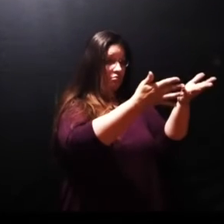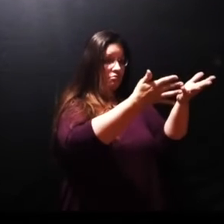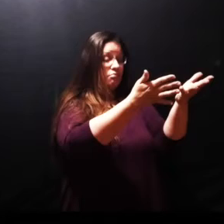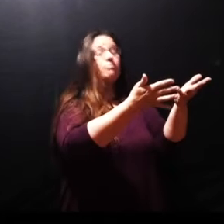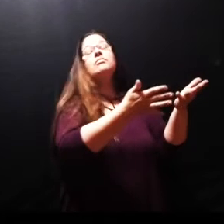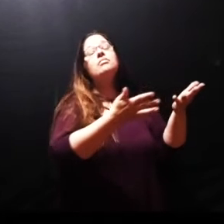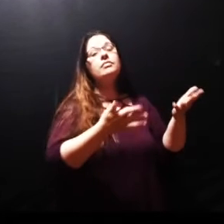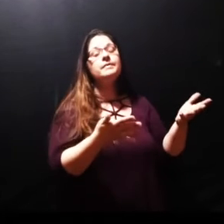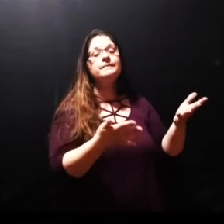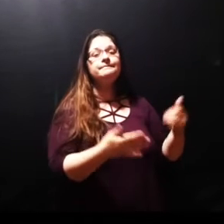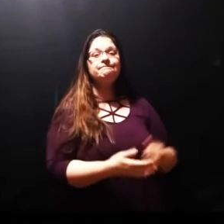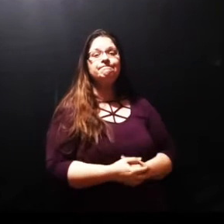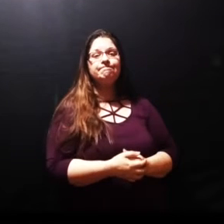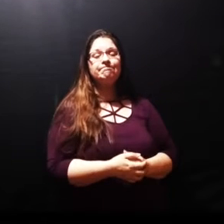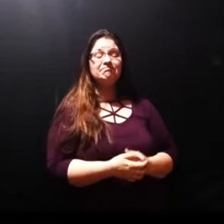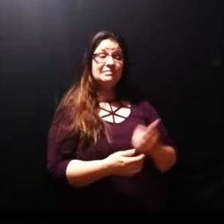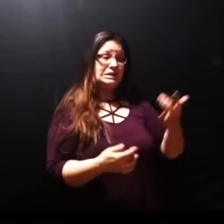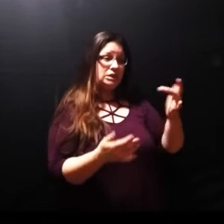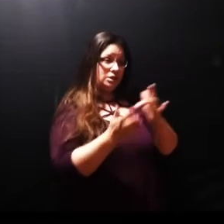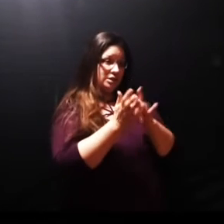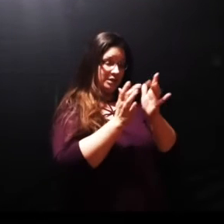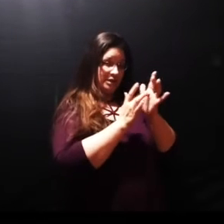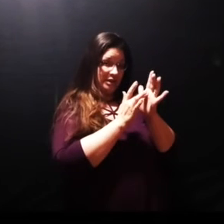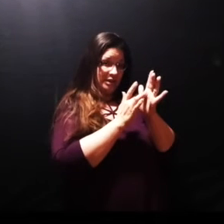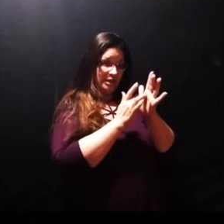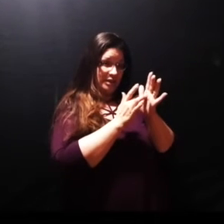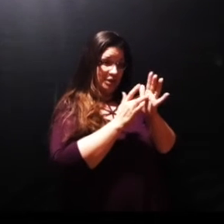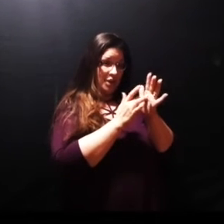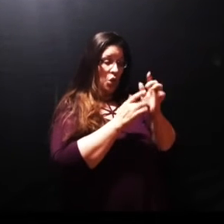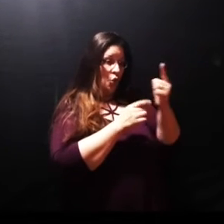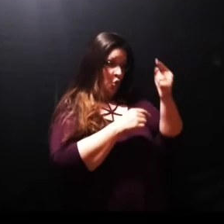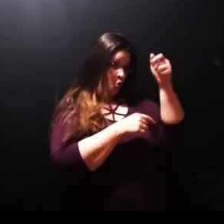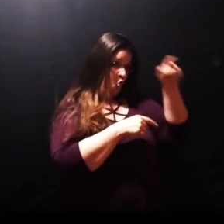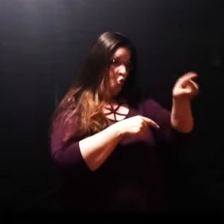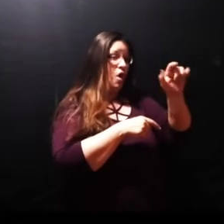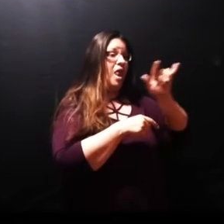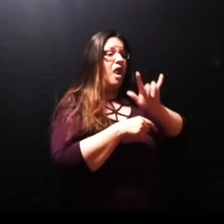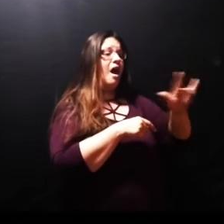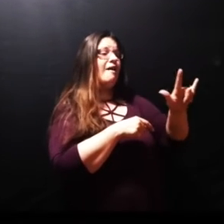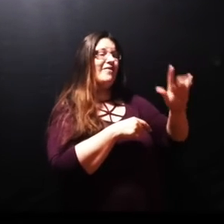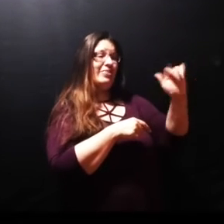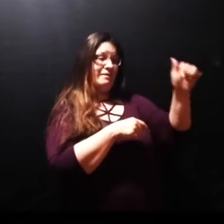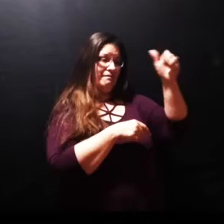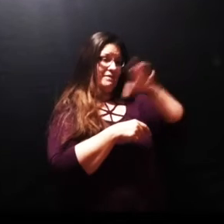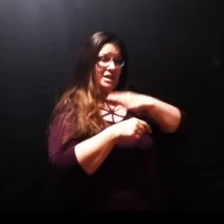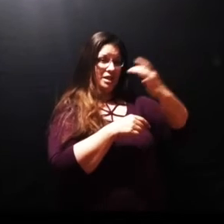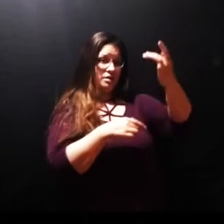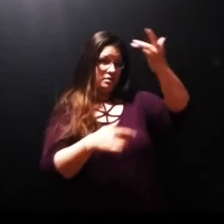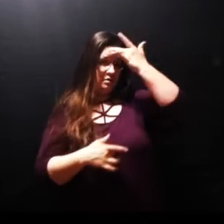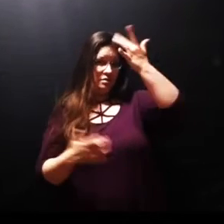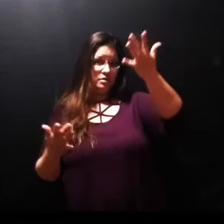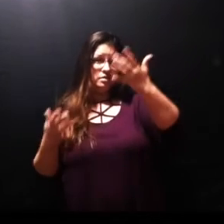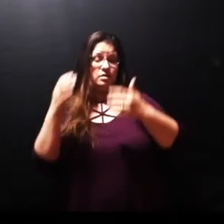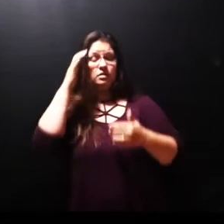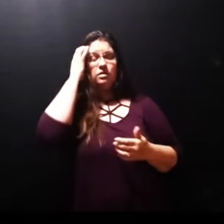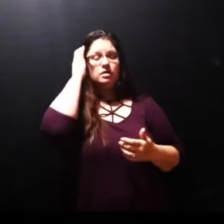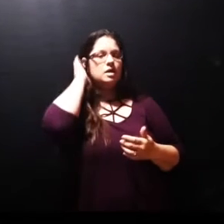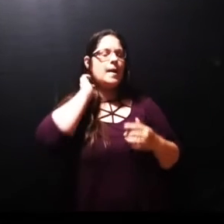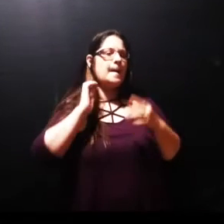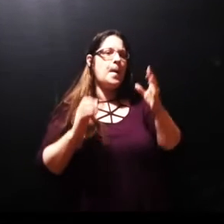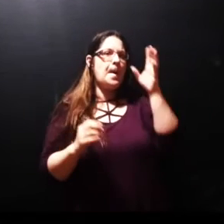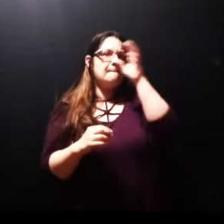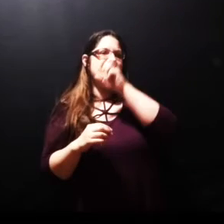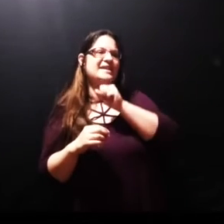give Jesus the message they he's sick so interesting to me once once you notice that it's a